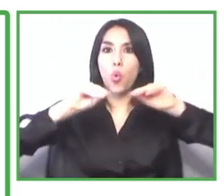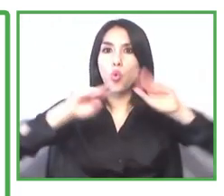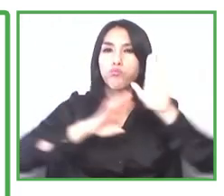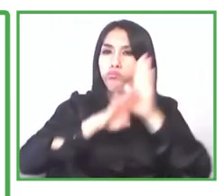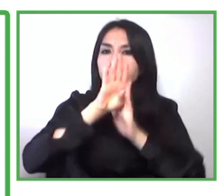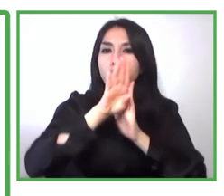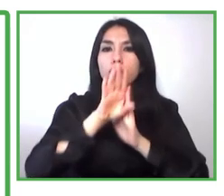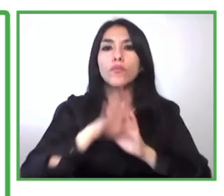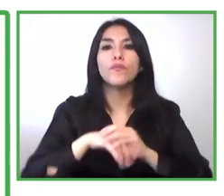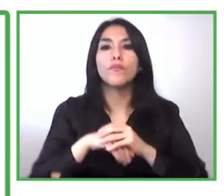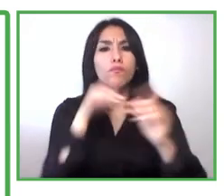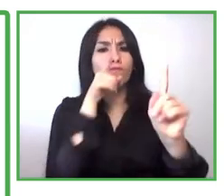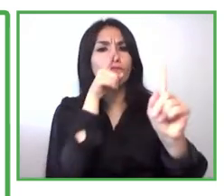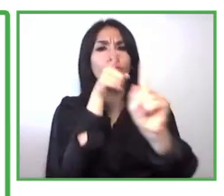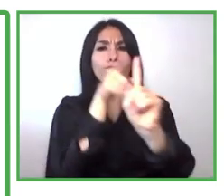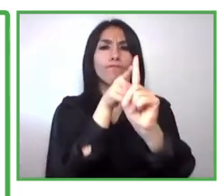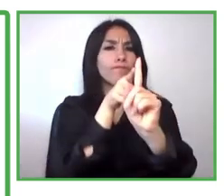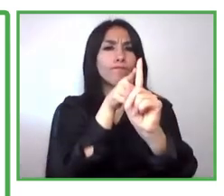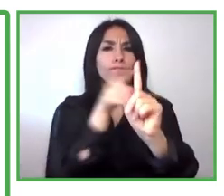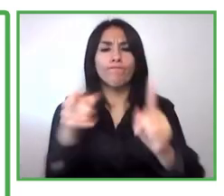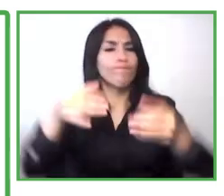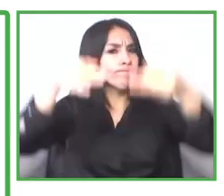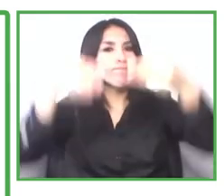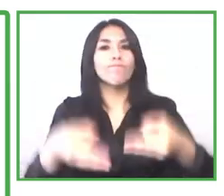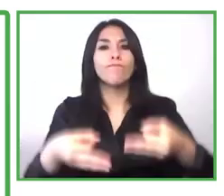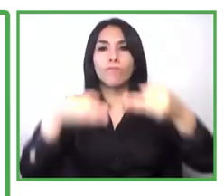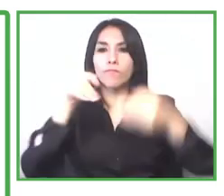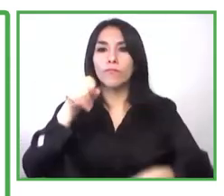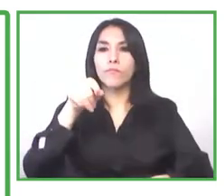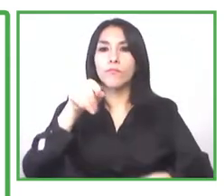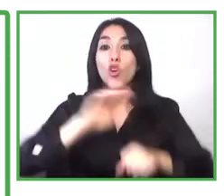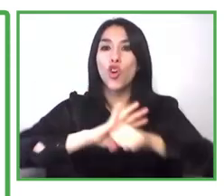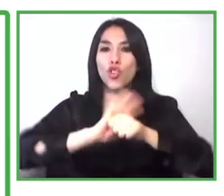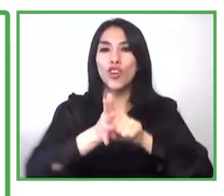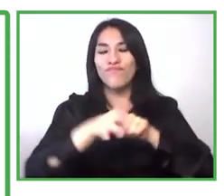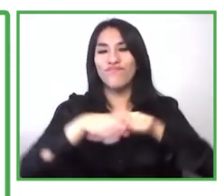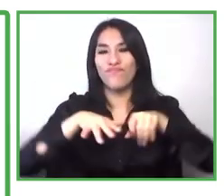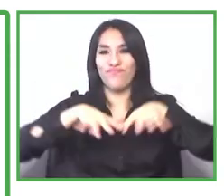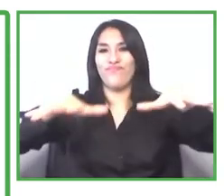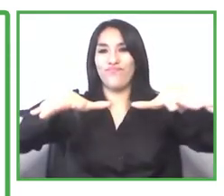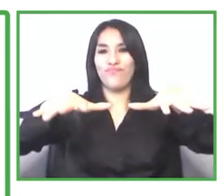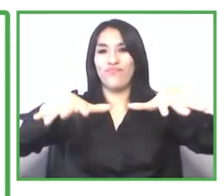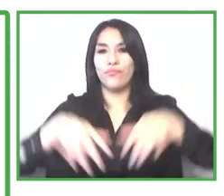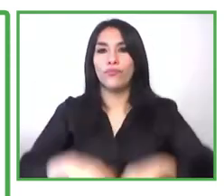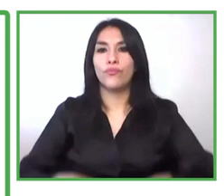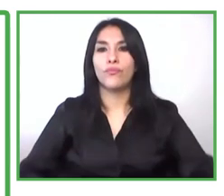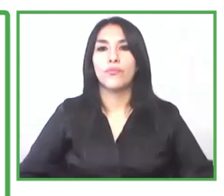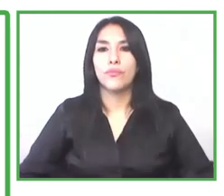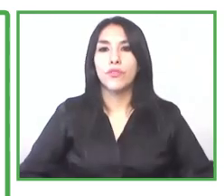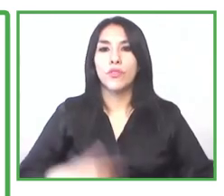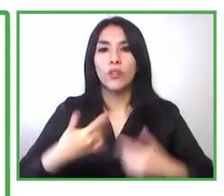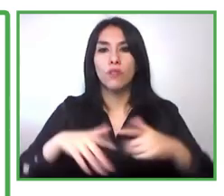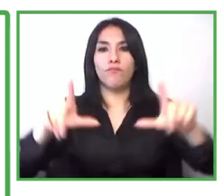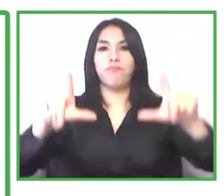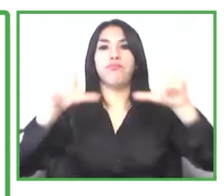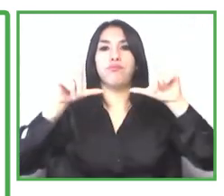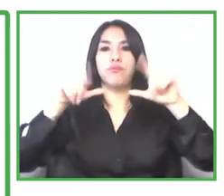course we were then faced by the challenges of the pandemic and in the middle of the project we had to